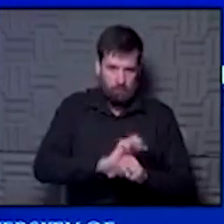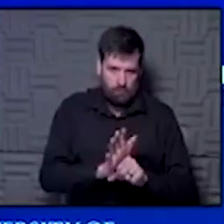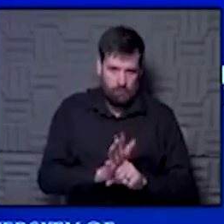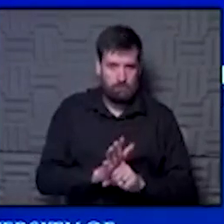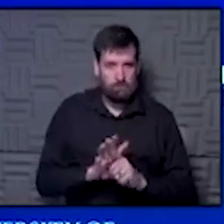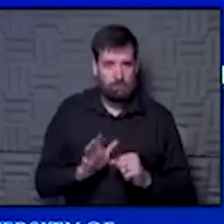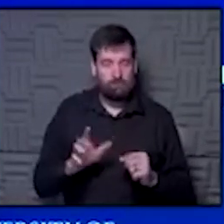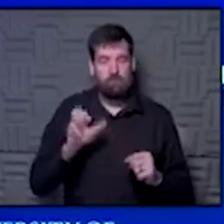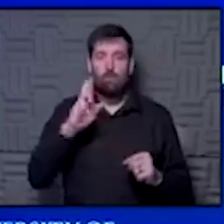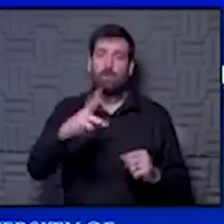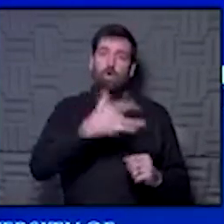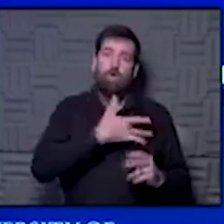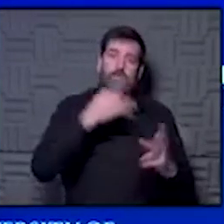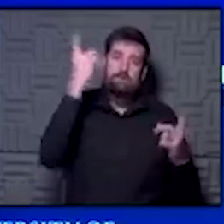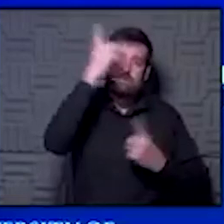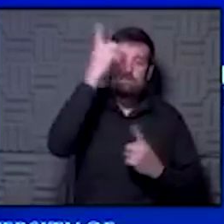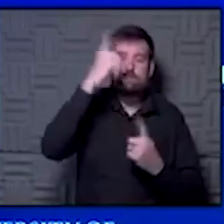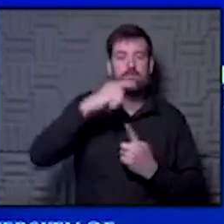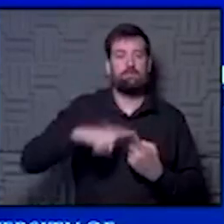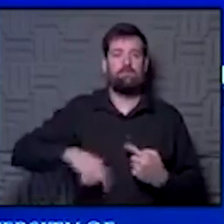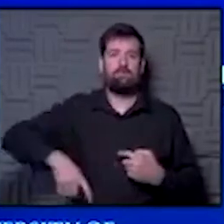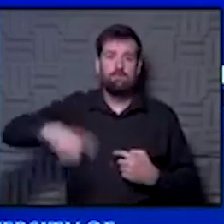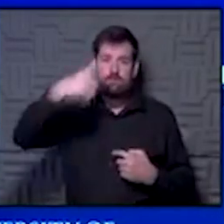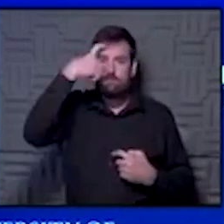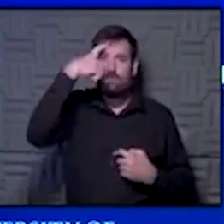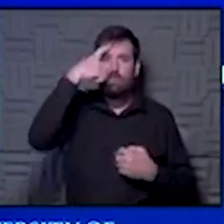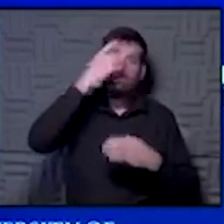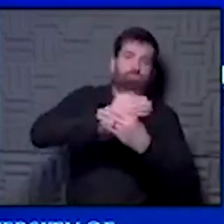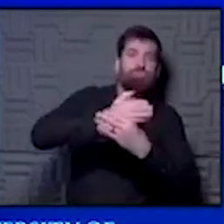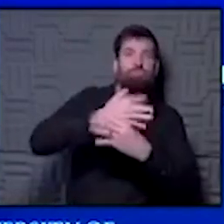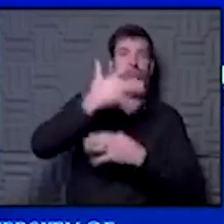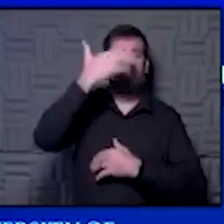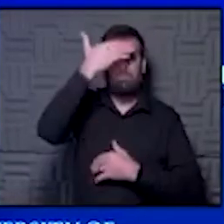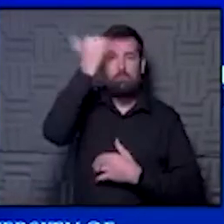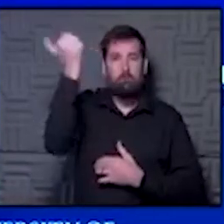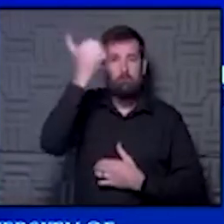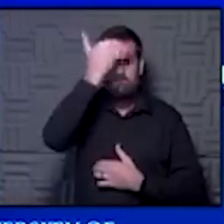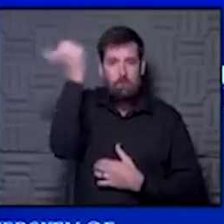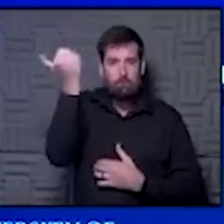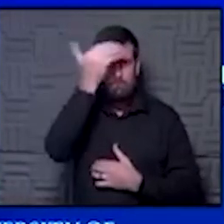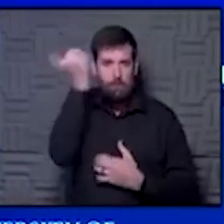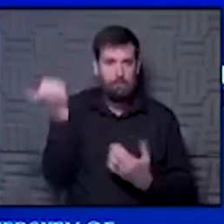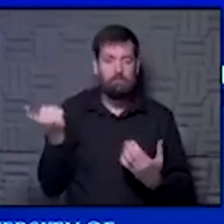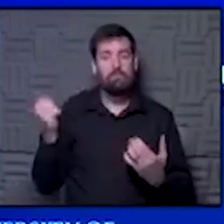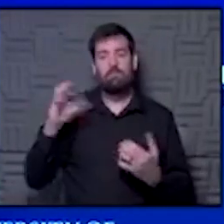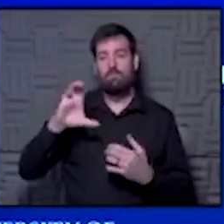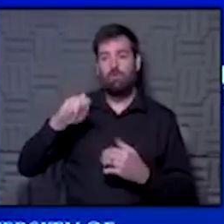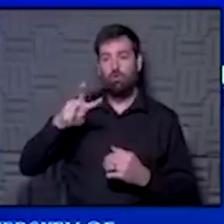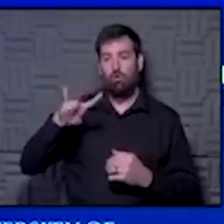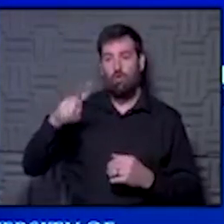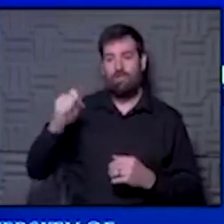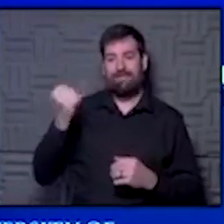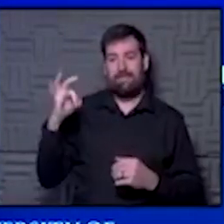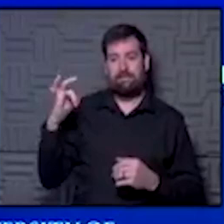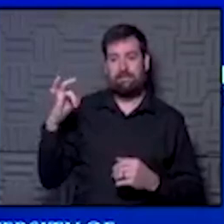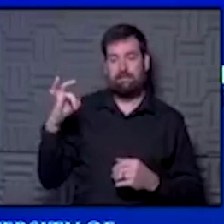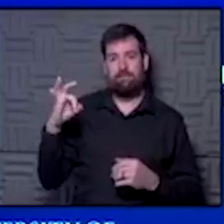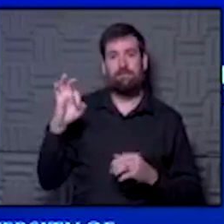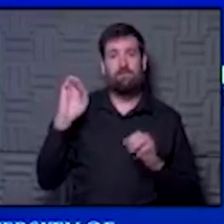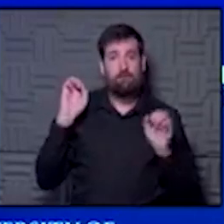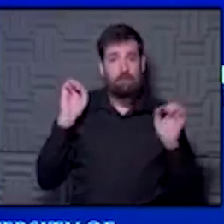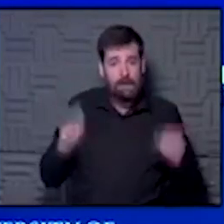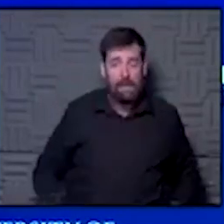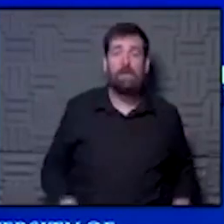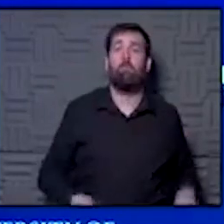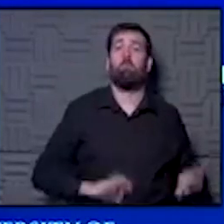long-term heart disease or neurological impairments from memory loss. COVID-19 can be a mild